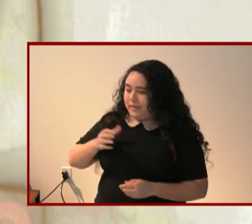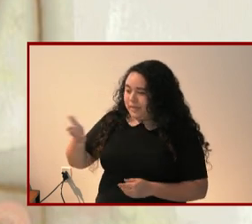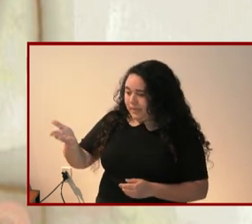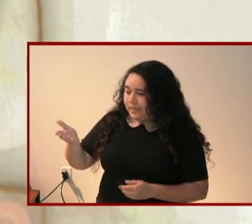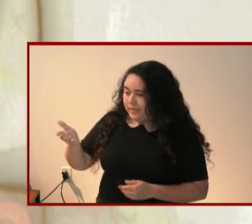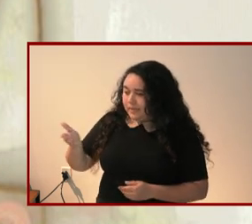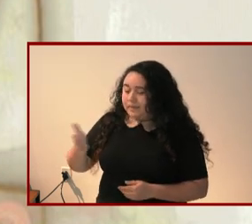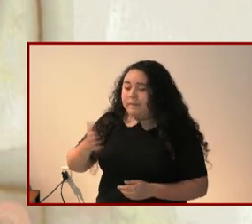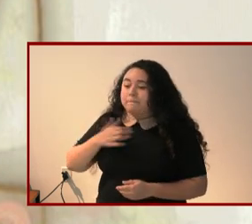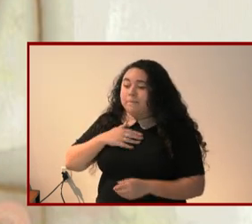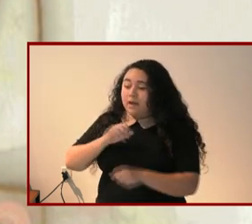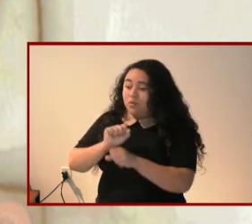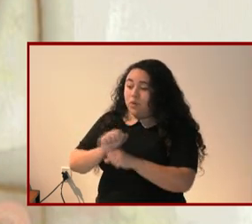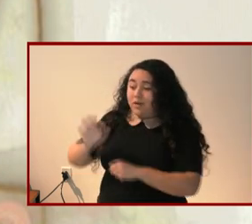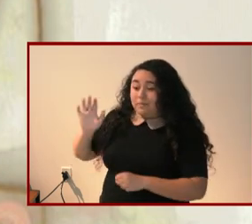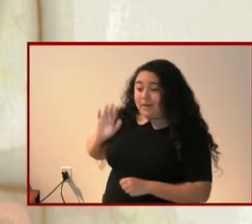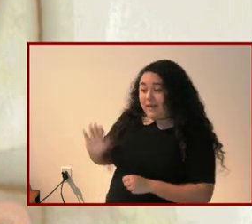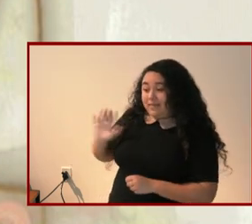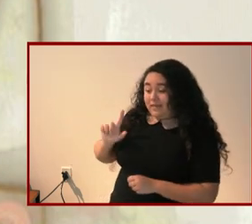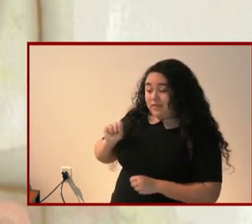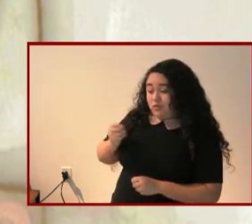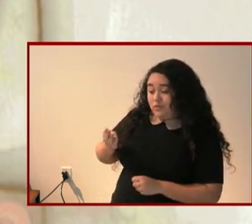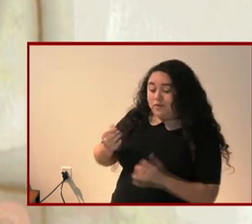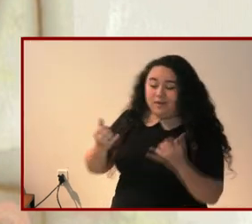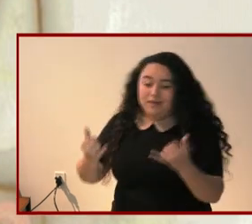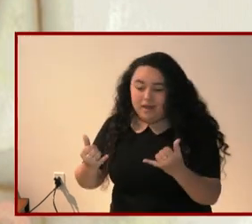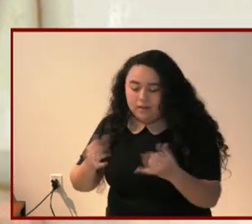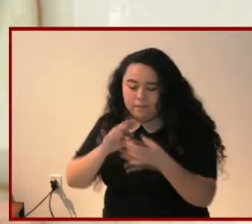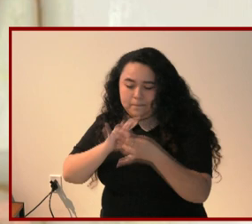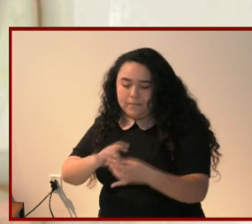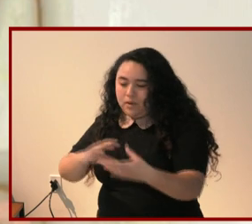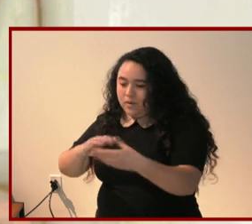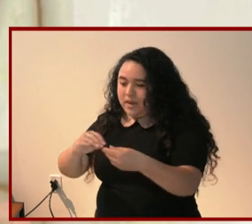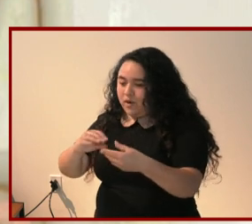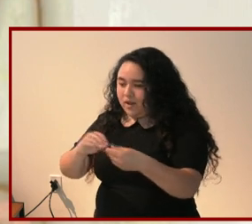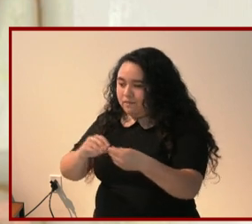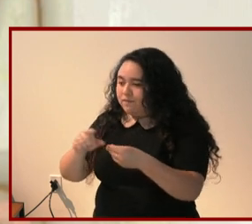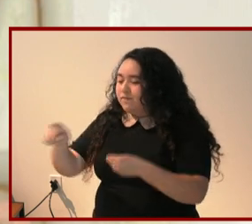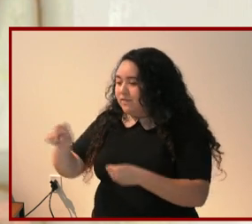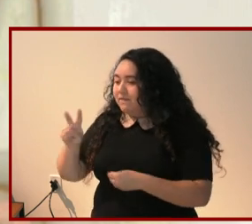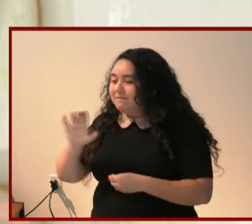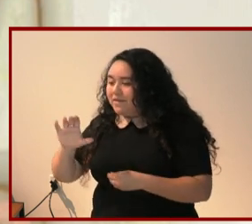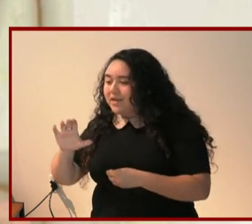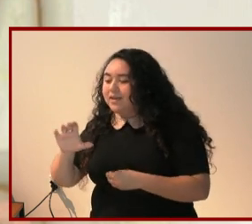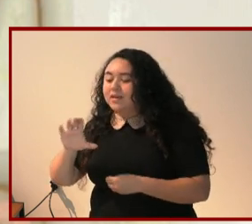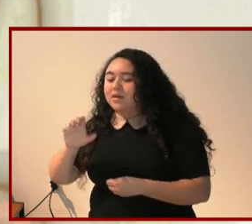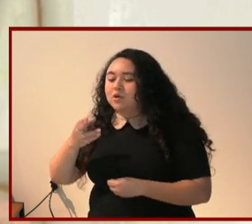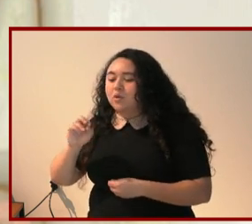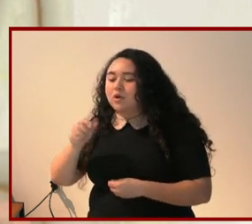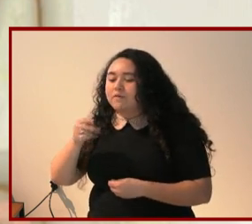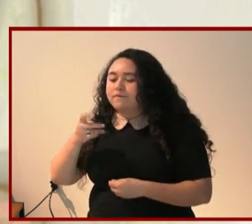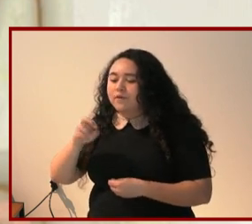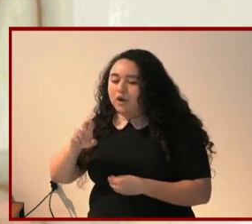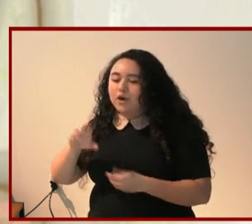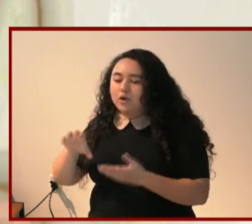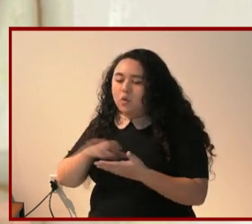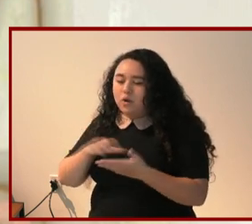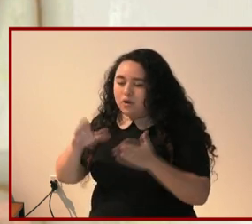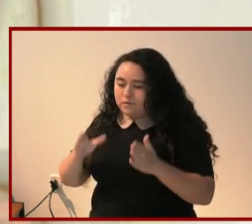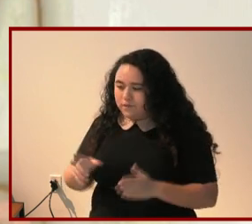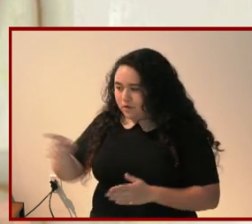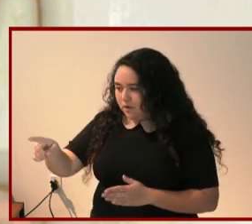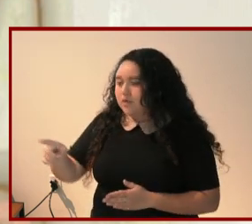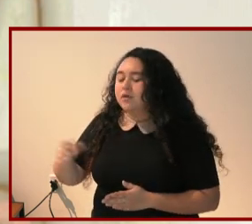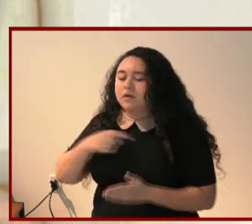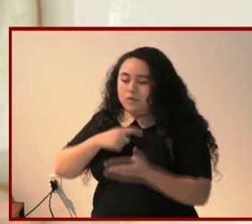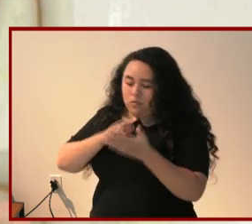work then and now is about narratives. And Vic is a choreographer. And while I was writing my dissertation,